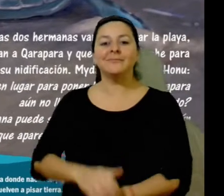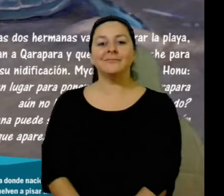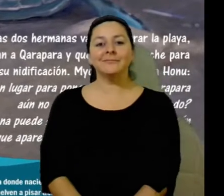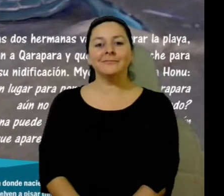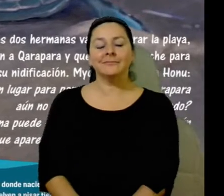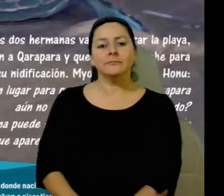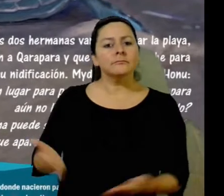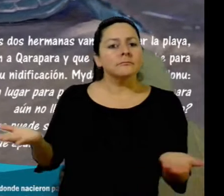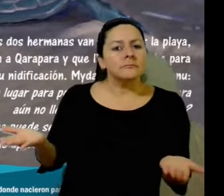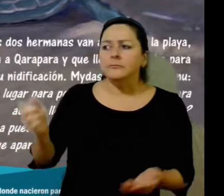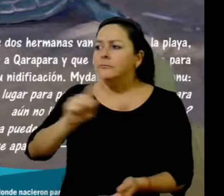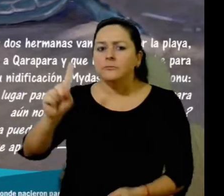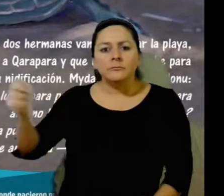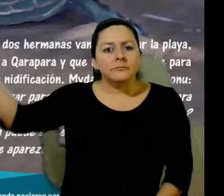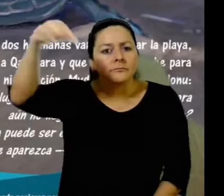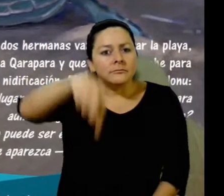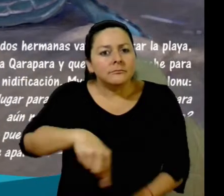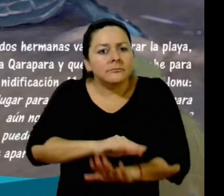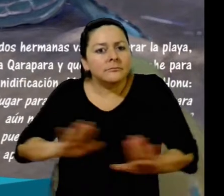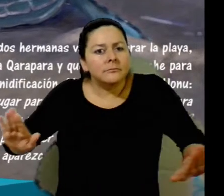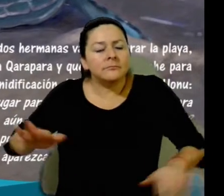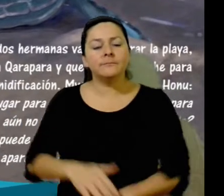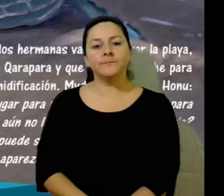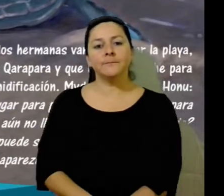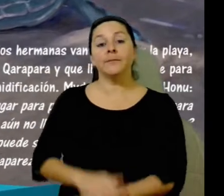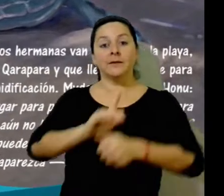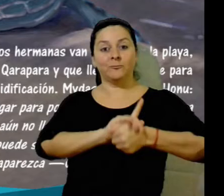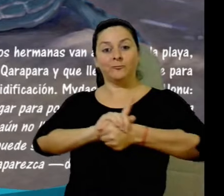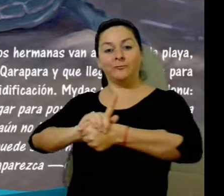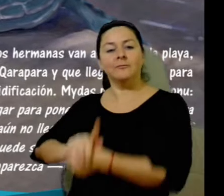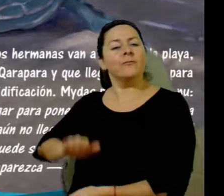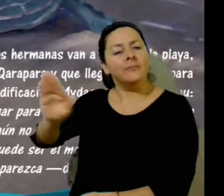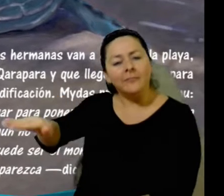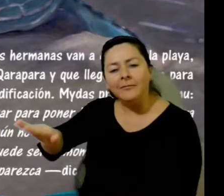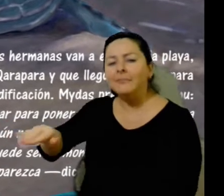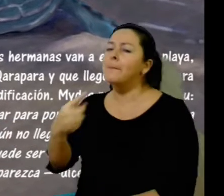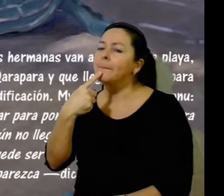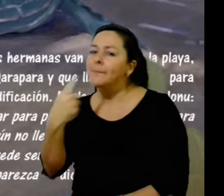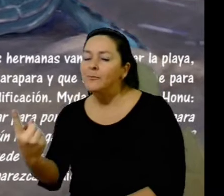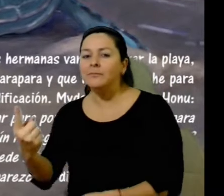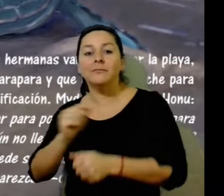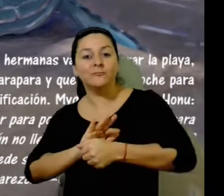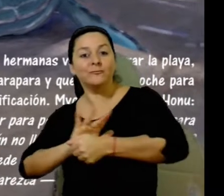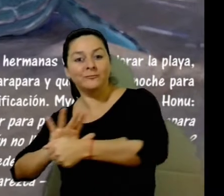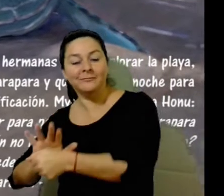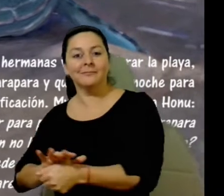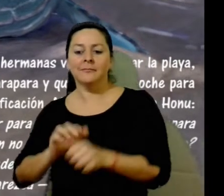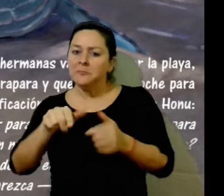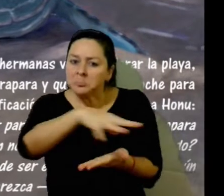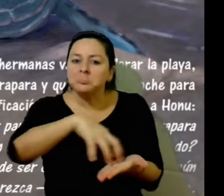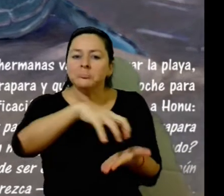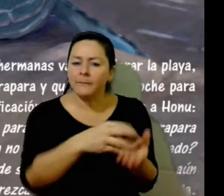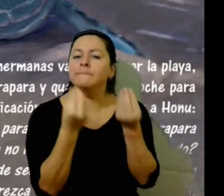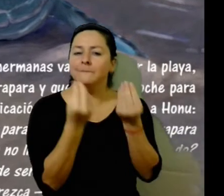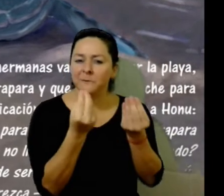dig their nests. Eventually, Midas asks Honu, This seems like a good place to lay our eggs. But